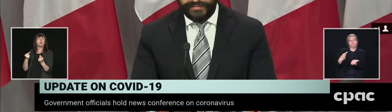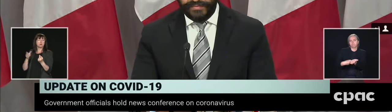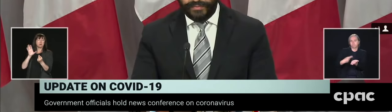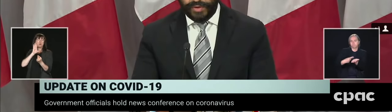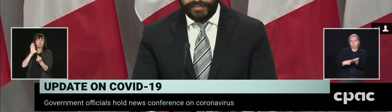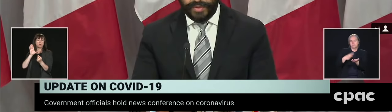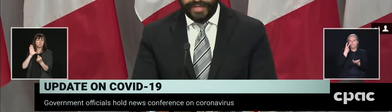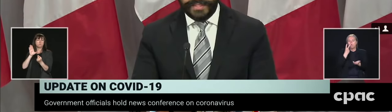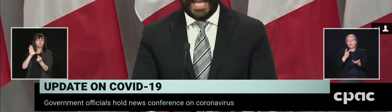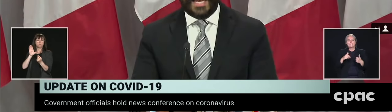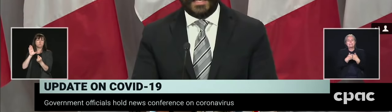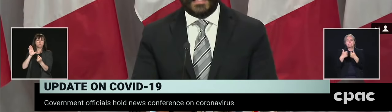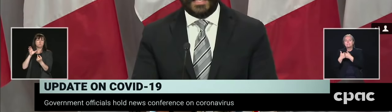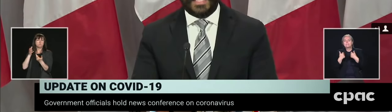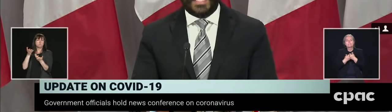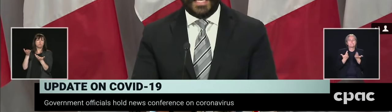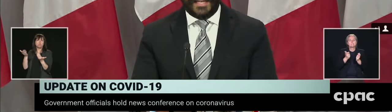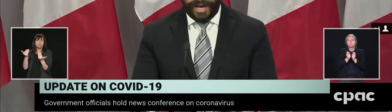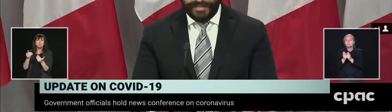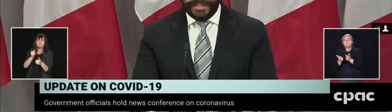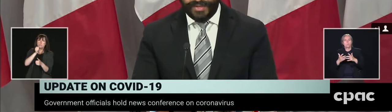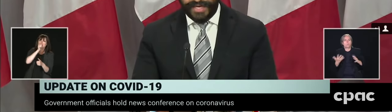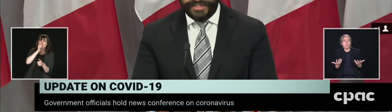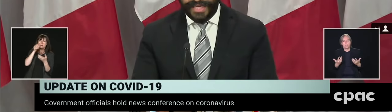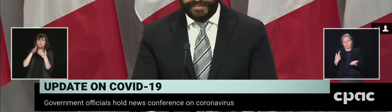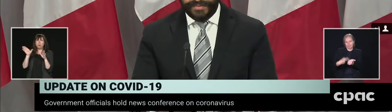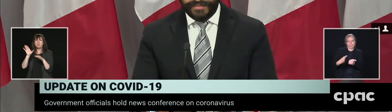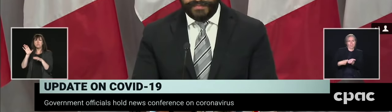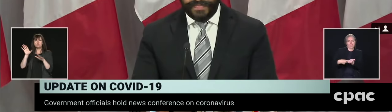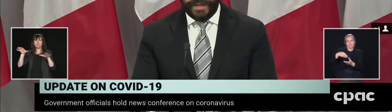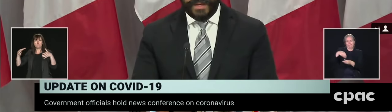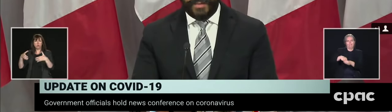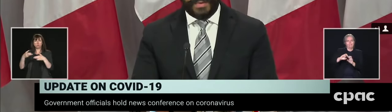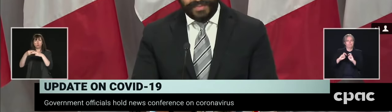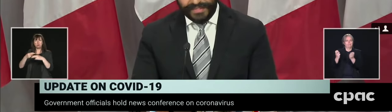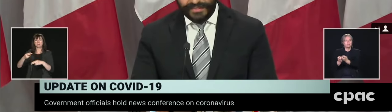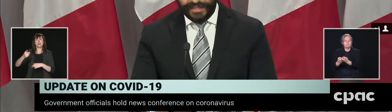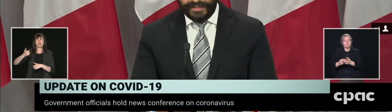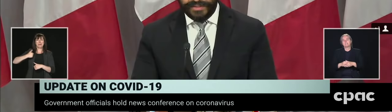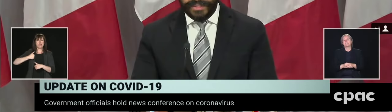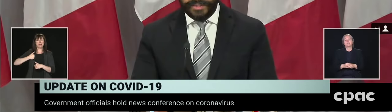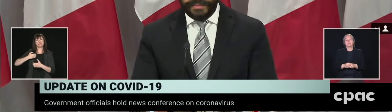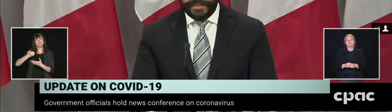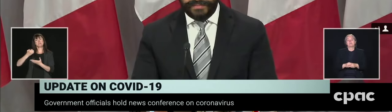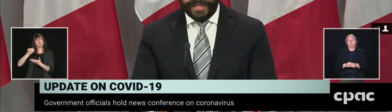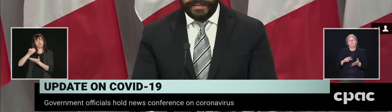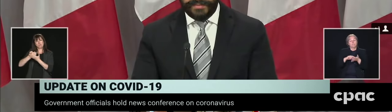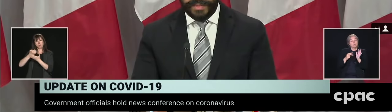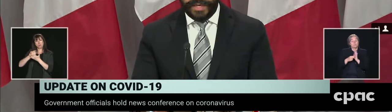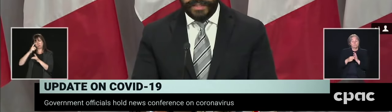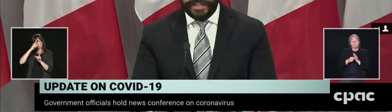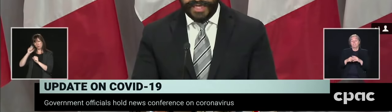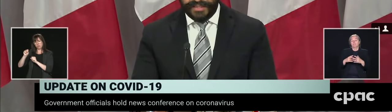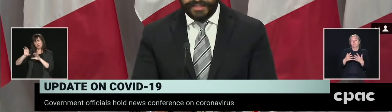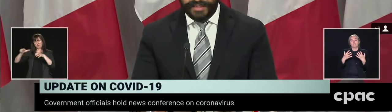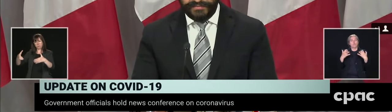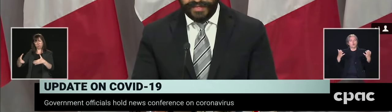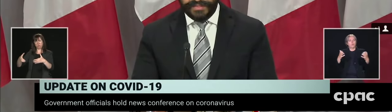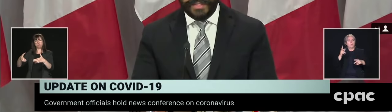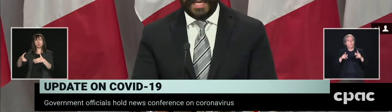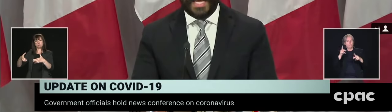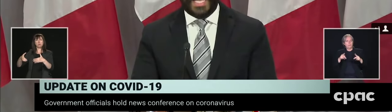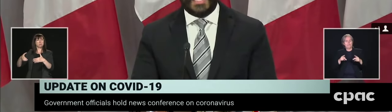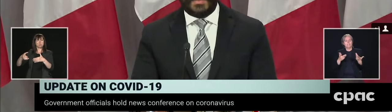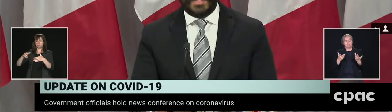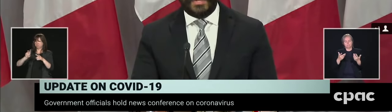-private forum known as Canada's Economic Strategy Tables, where business leaders can share perspectives regarding the challenges they're